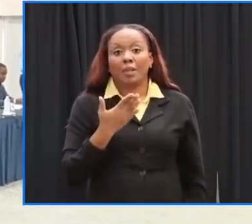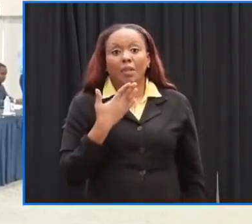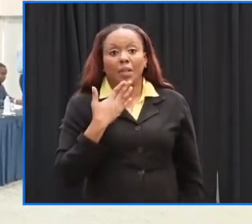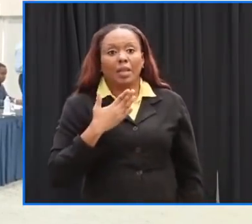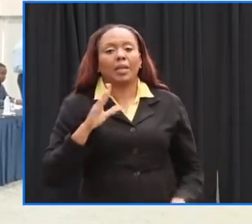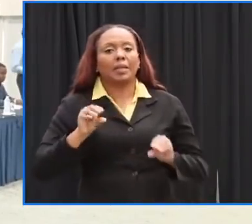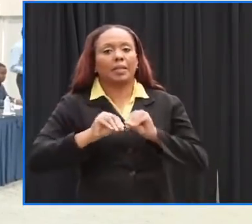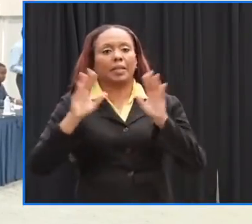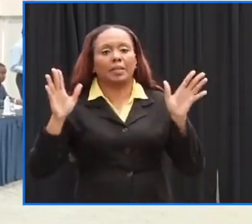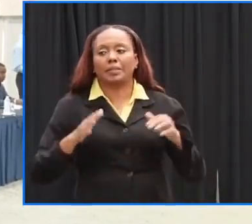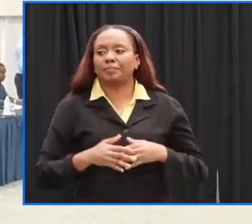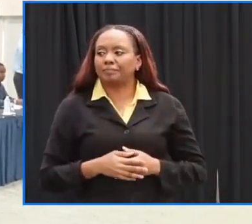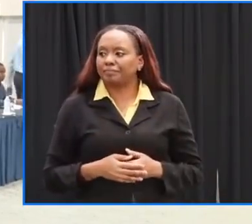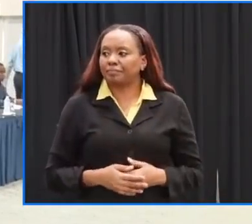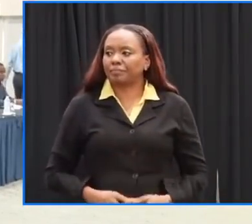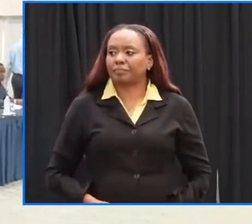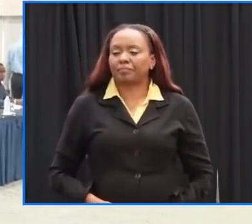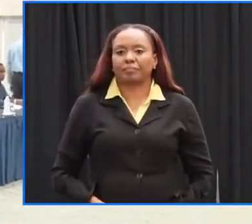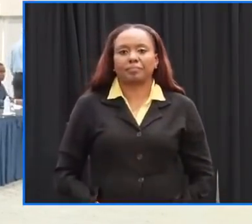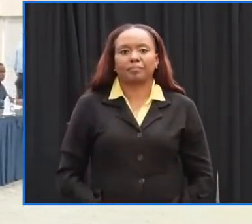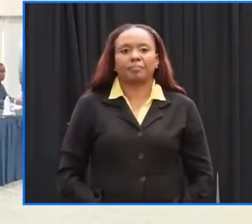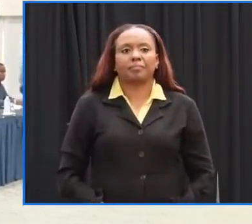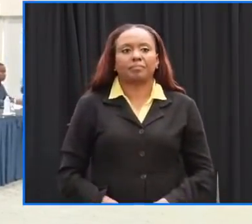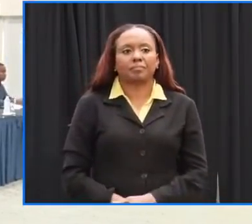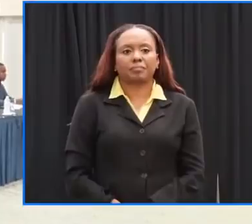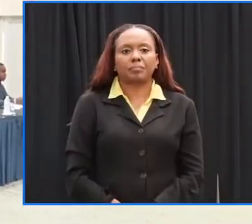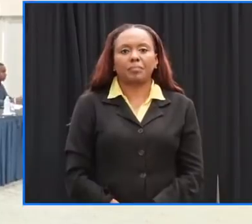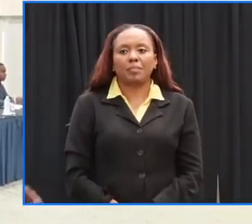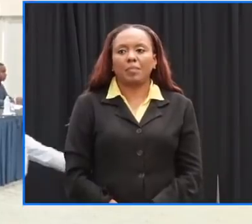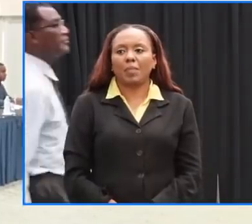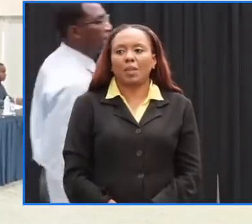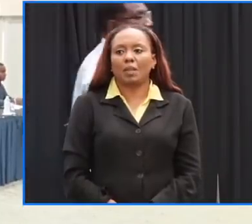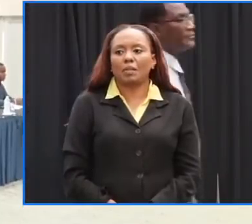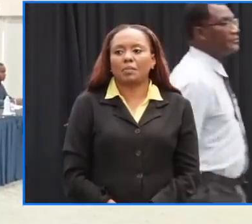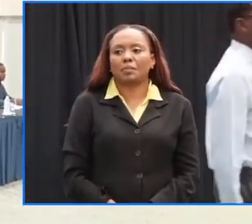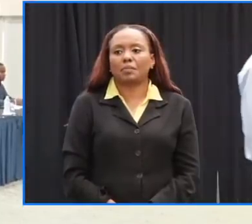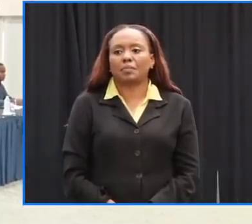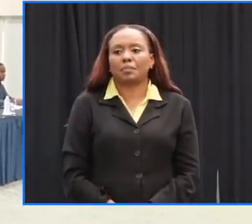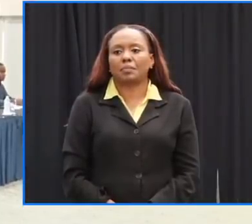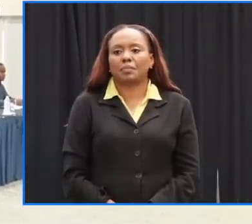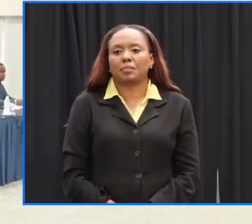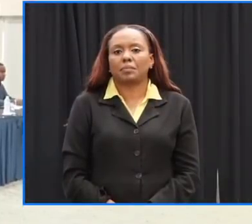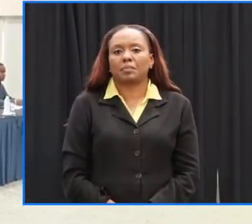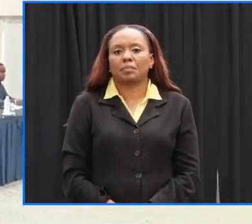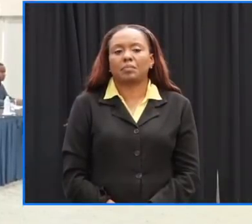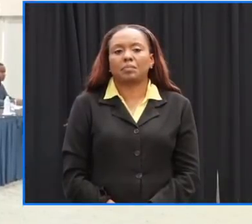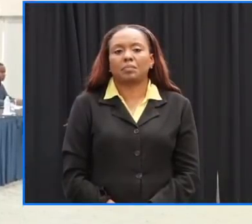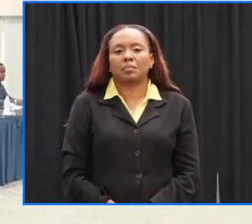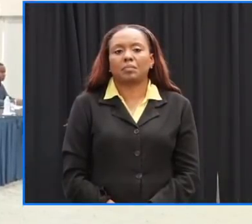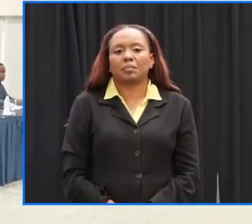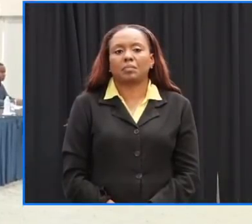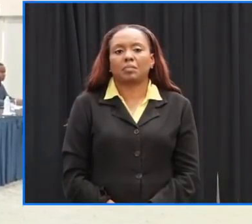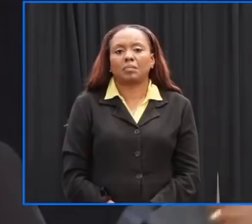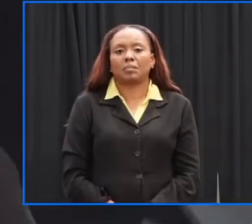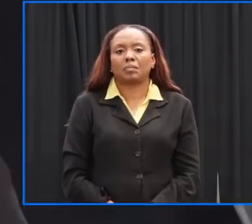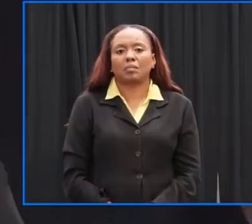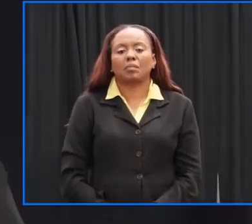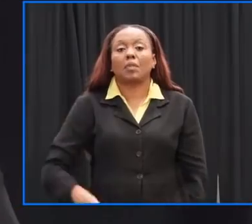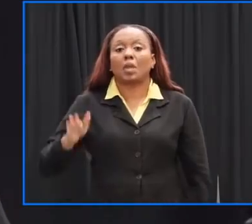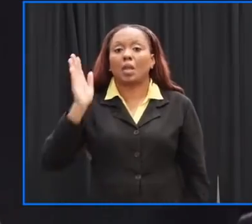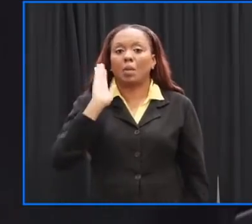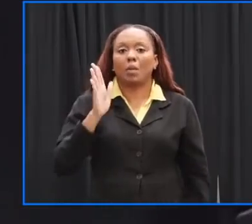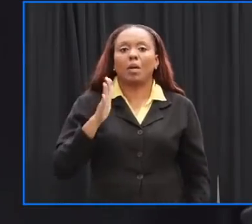for your clarity as well um much of what members of the media are hearing you're going to need to repeat for us